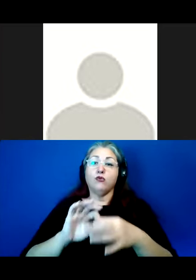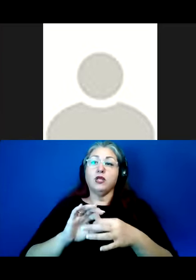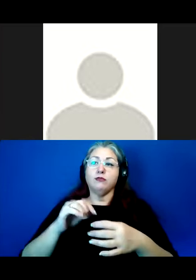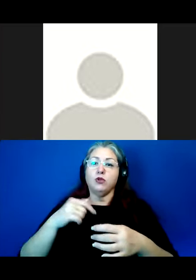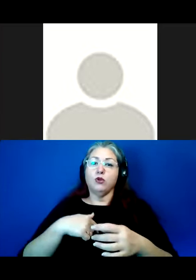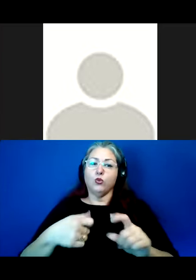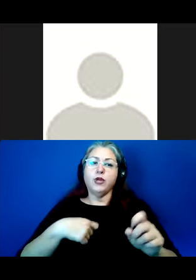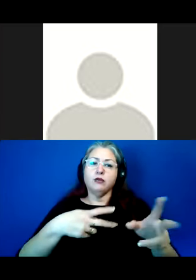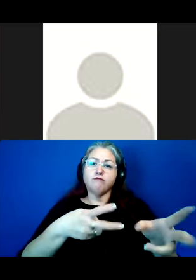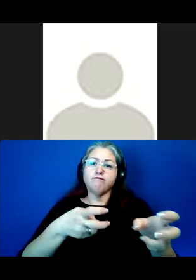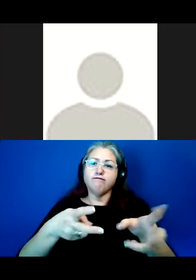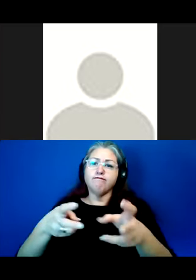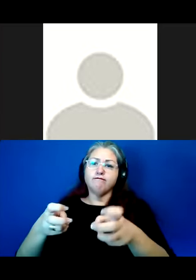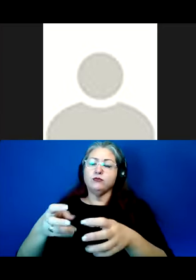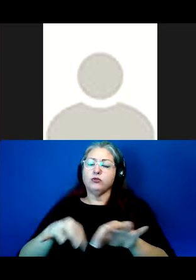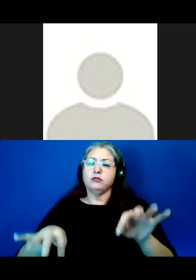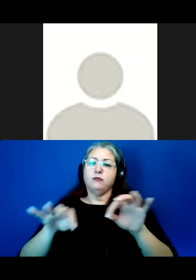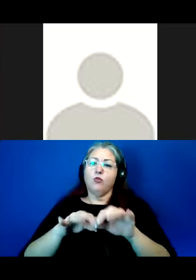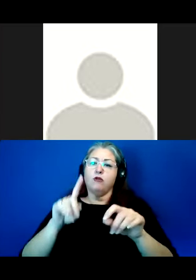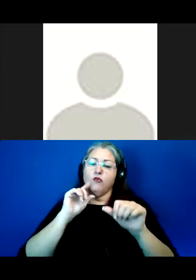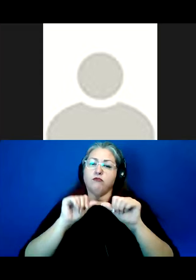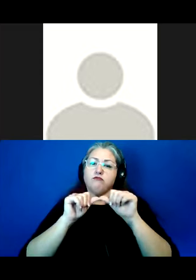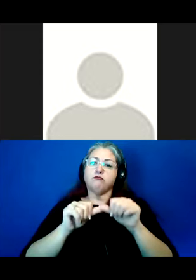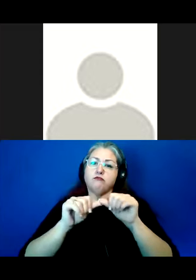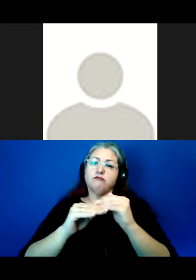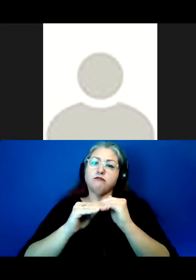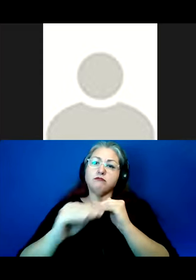important for the development of sustainable programming.